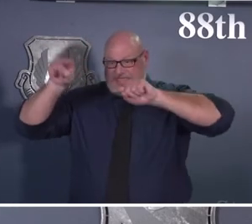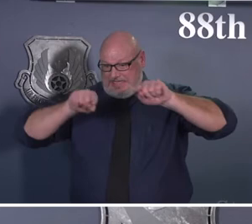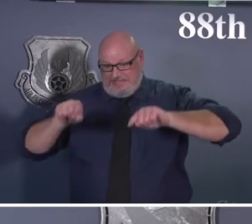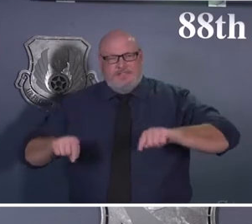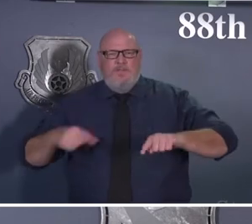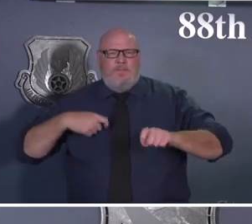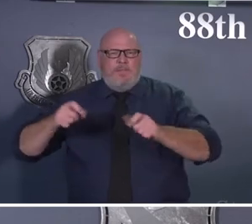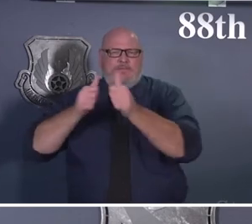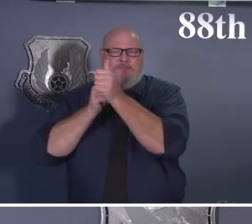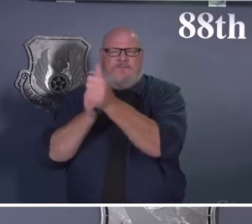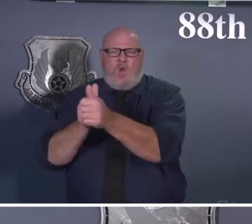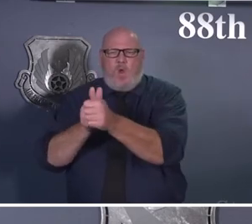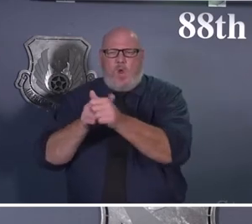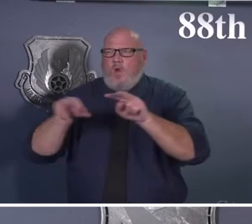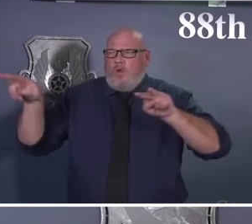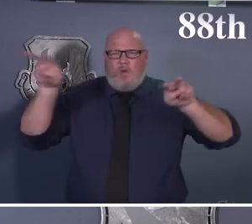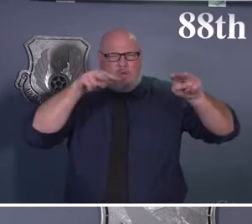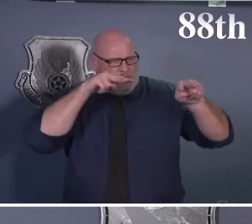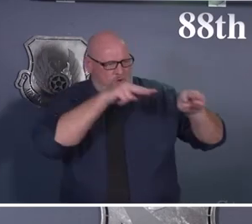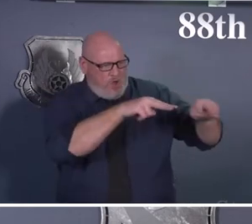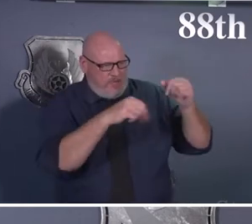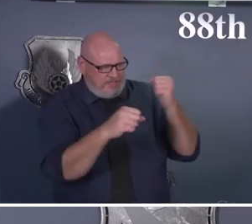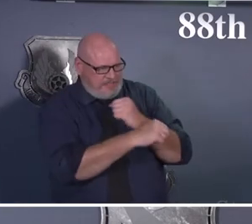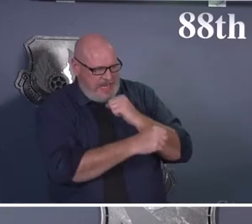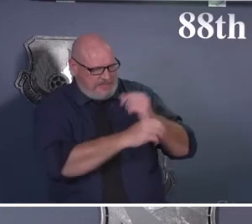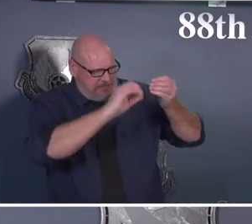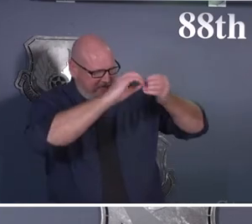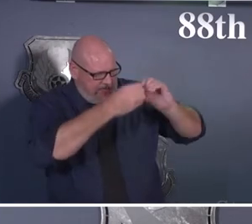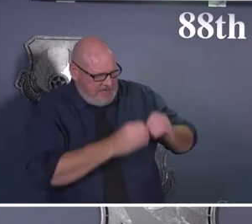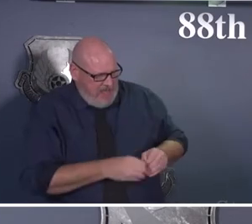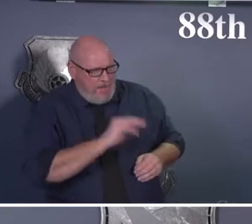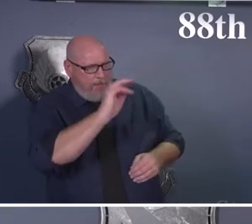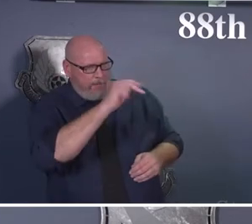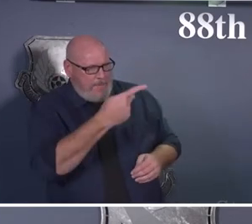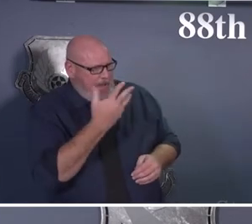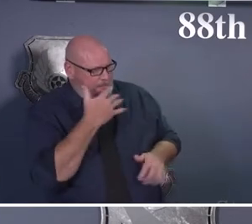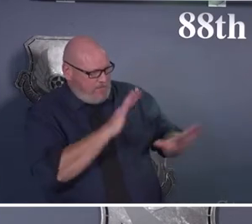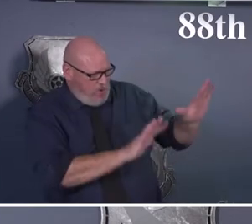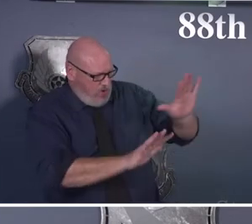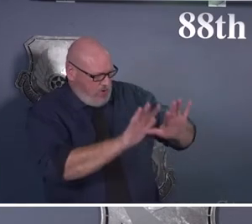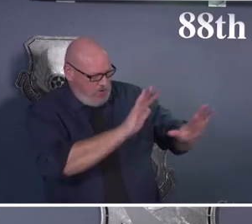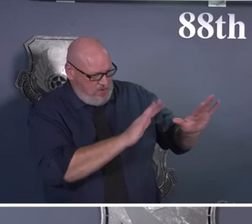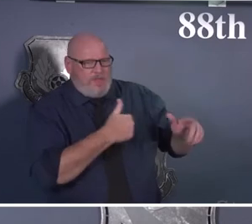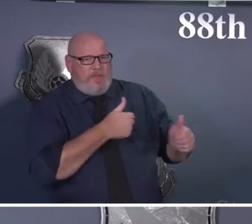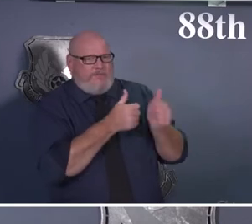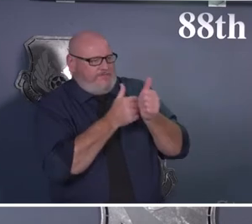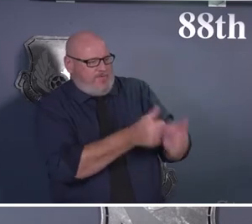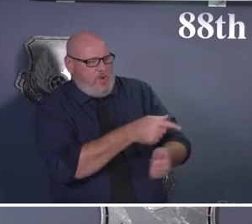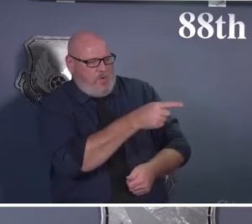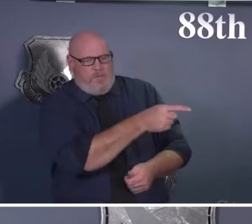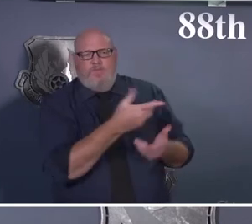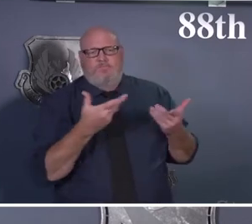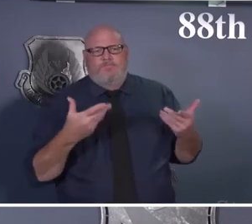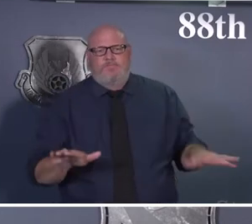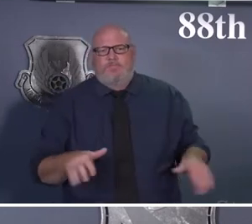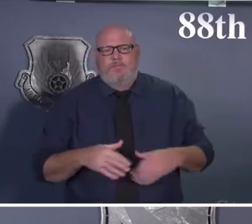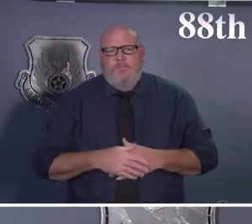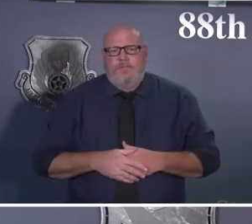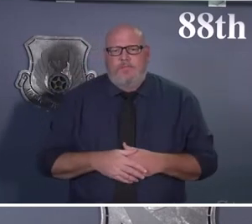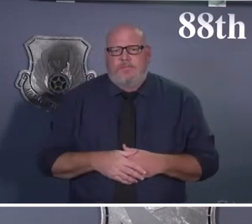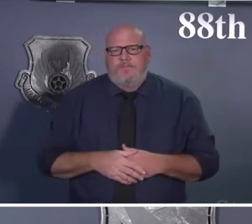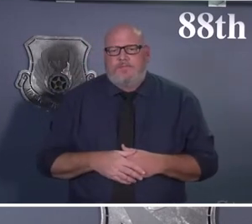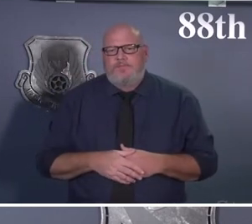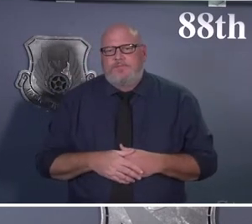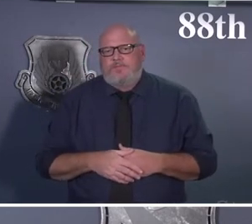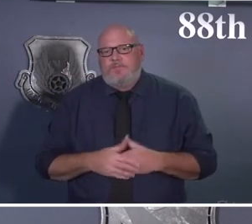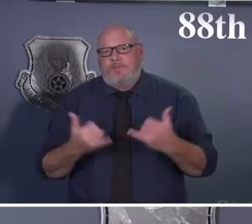about you. And so we do these mitigating measures for a reason. I will pause there and just to see if the PA team has any questions